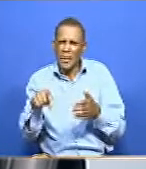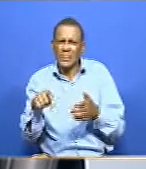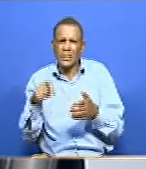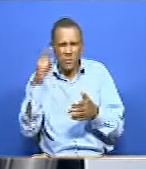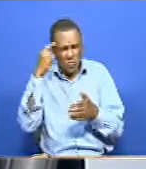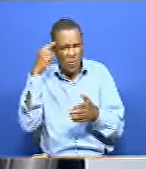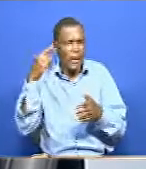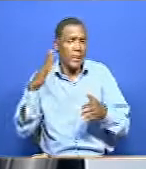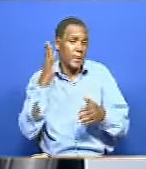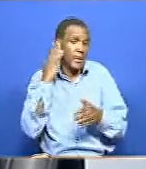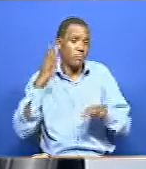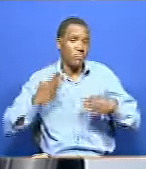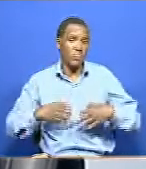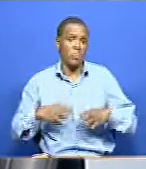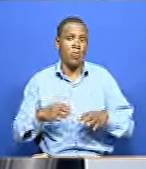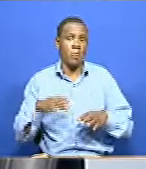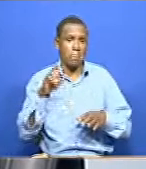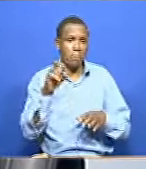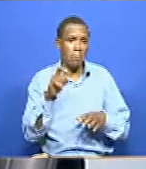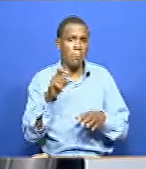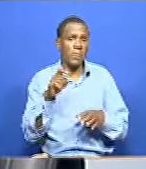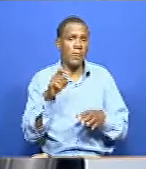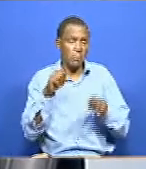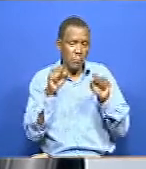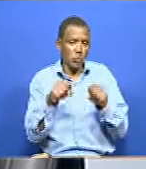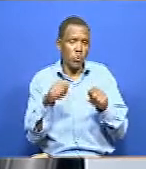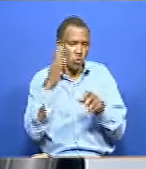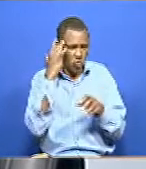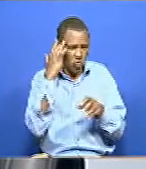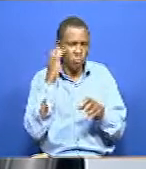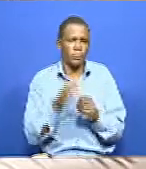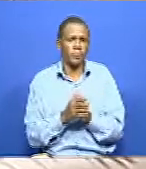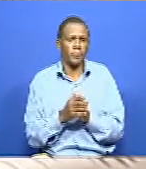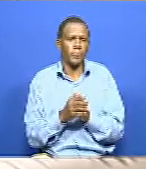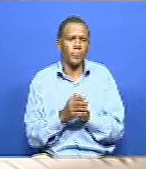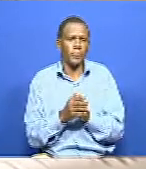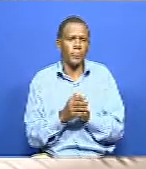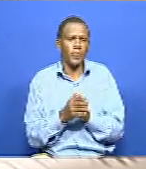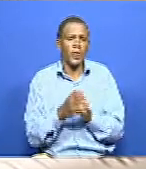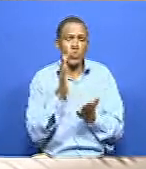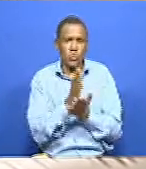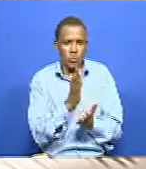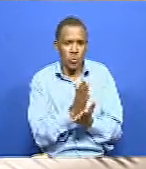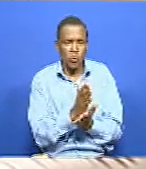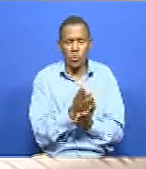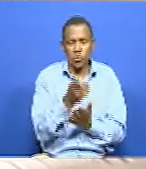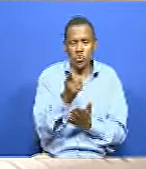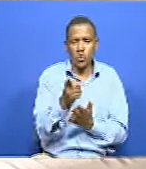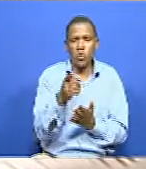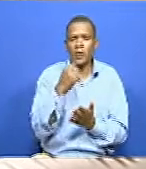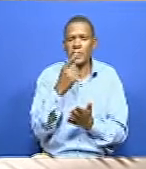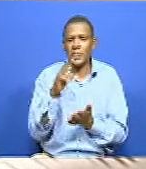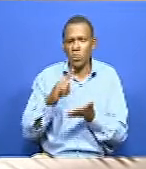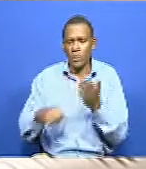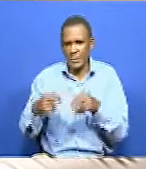deaf persons are able to know what is going on? All right. And in light of just trying to make sure that they are in the loop in regards to what is happening,